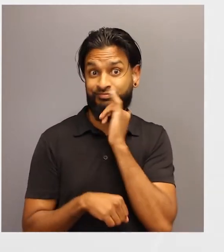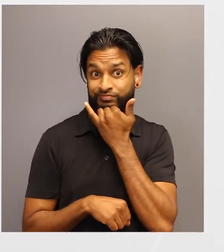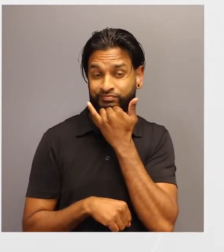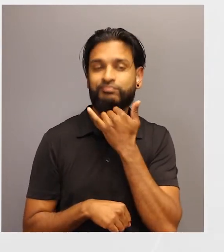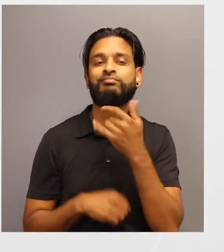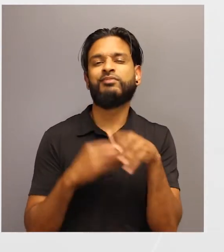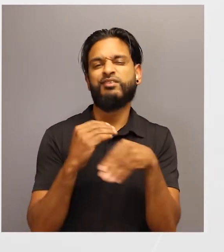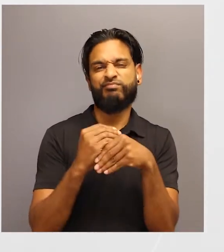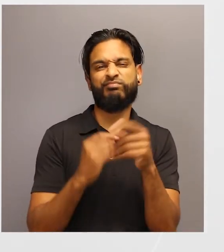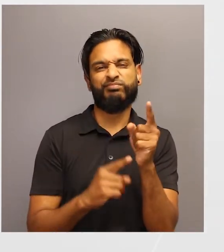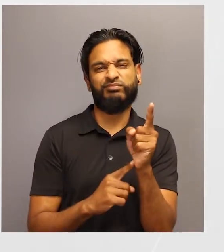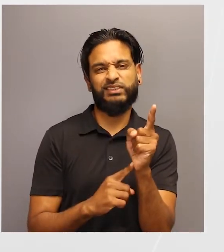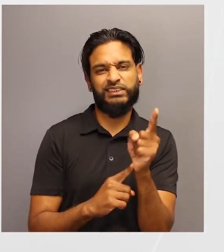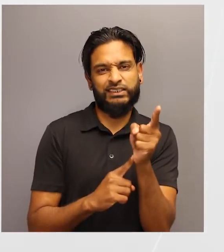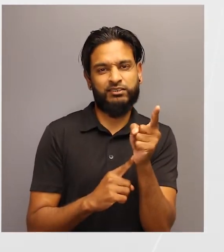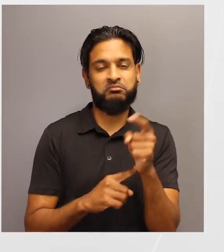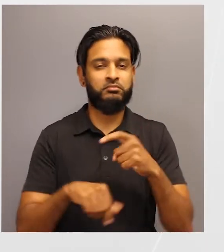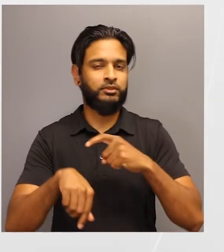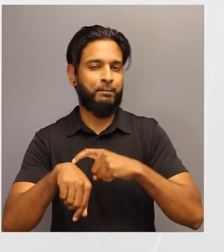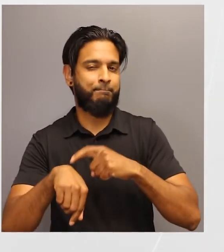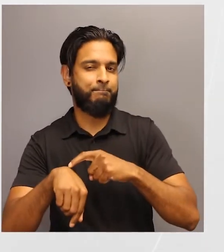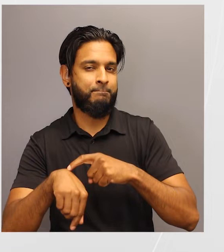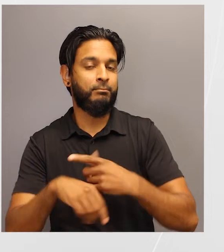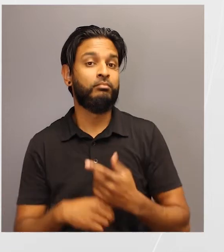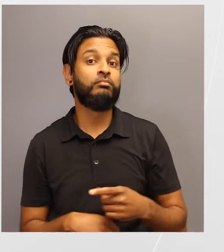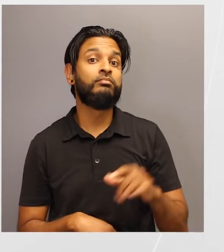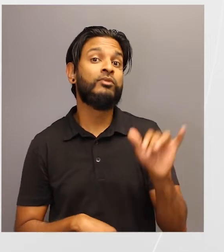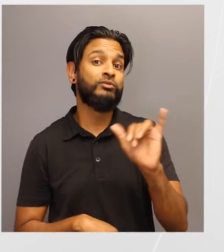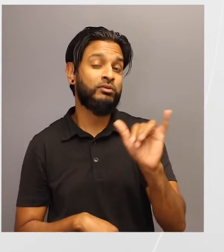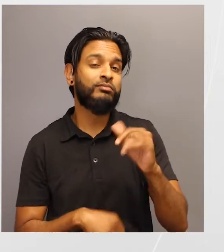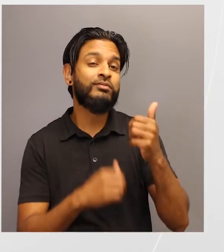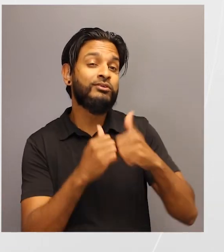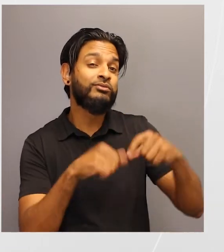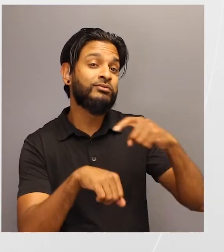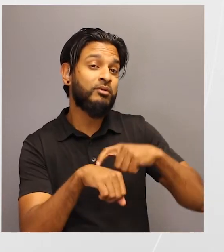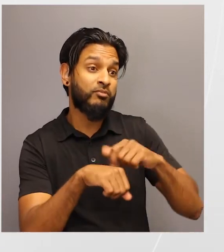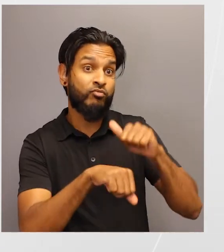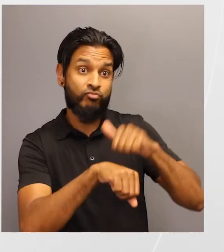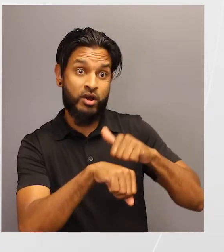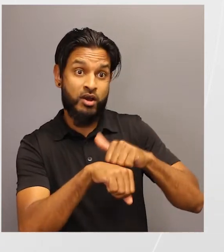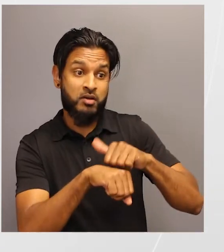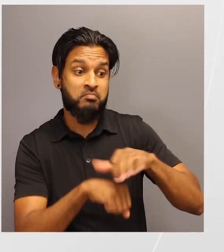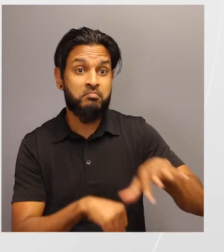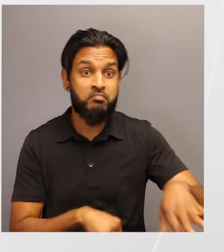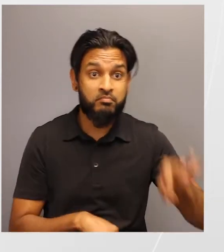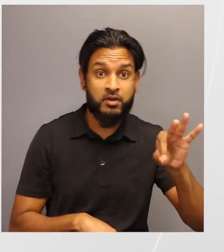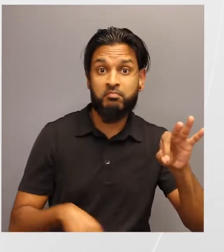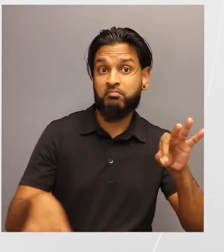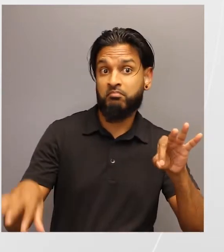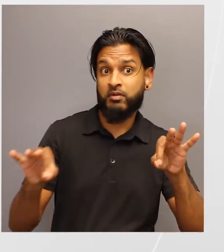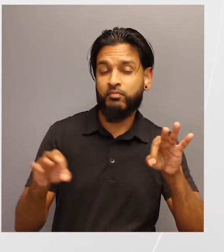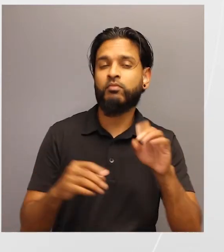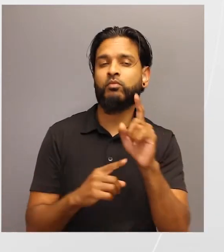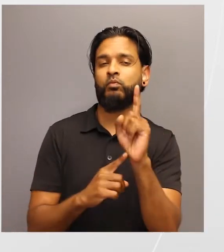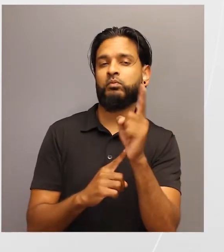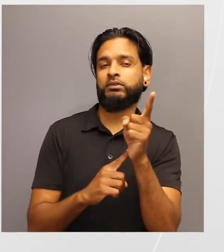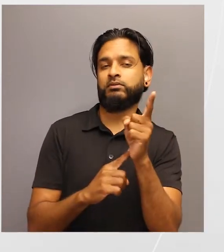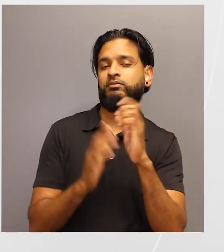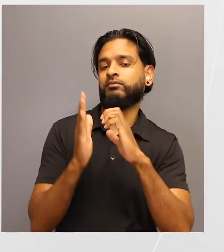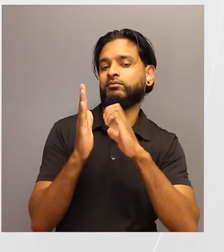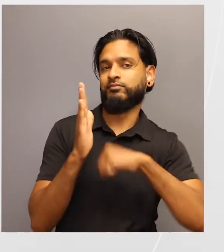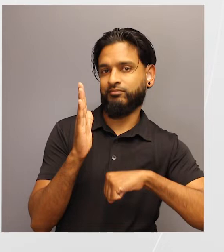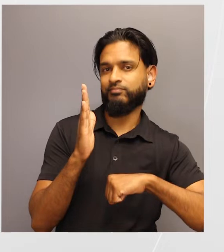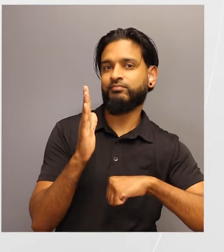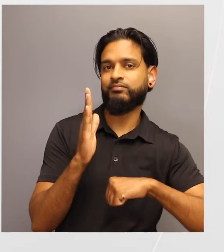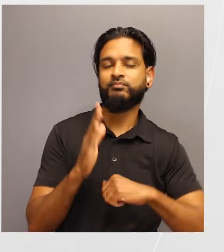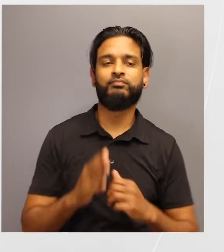The official will also record every rock sample that is collected and subtract one second from their rover's time for each collected